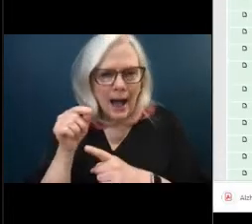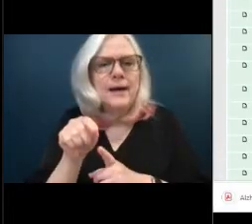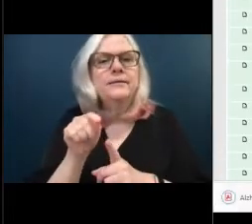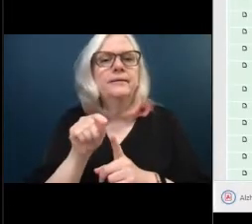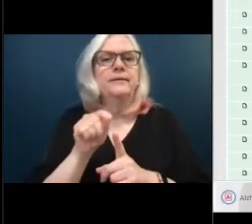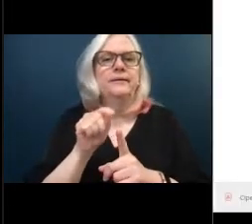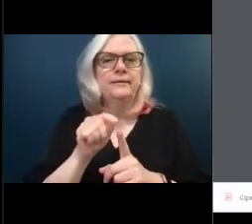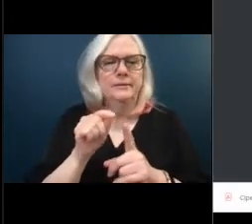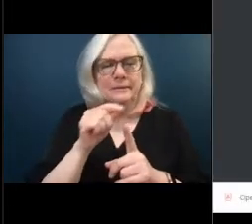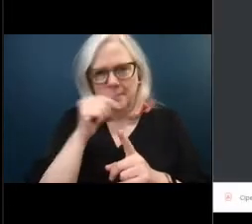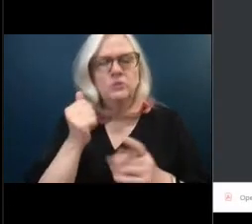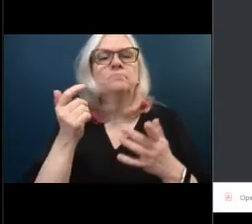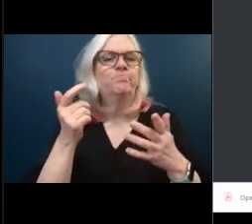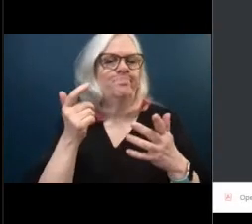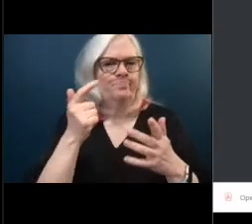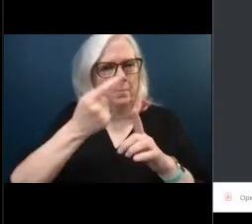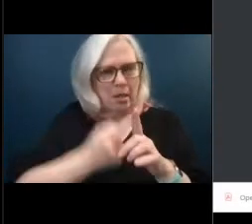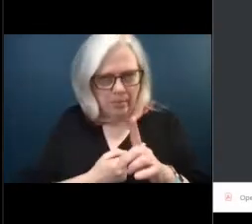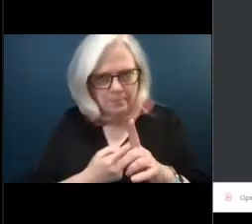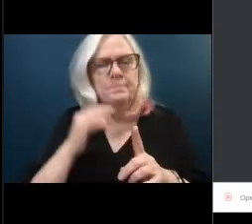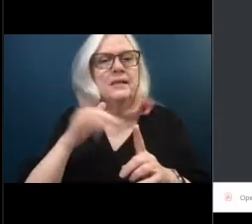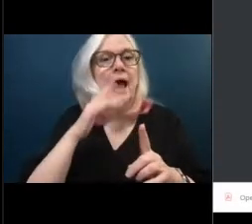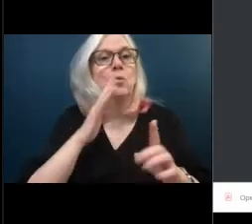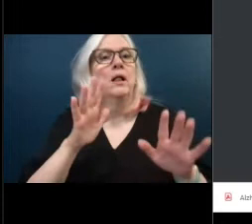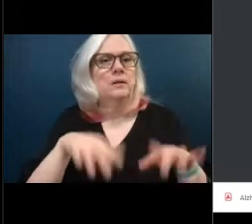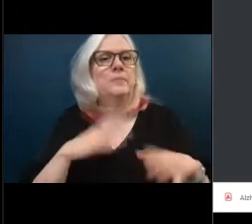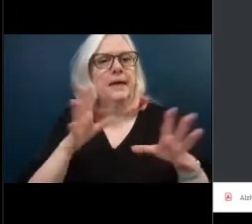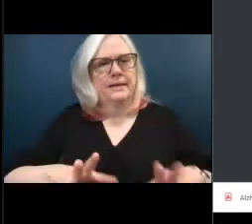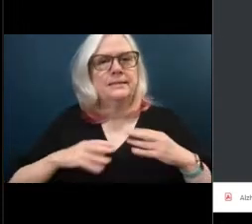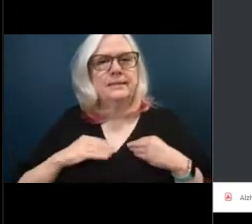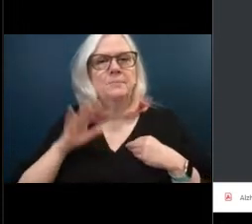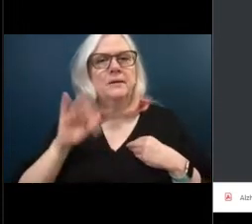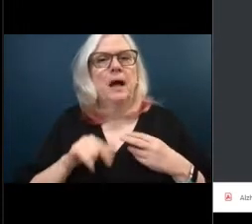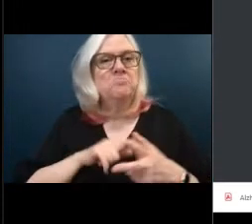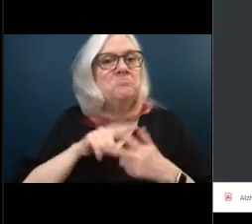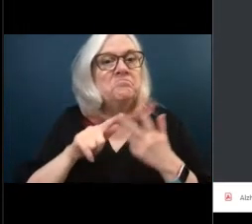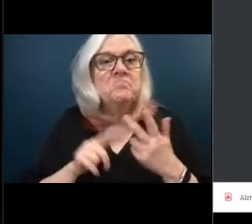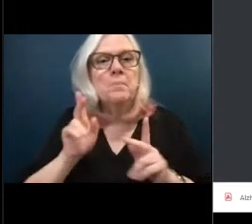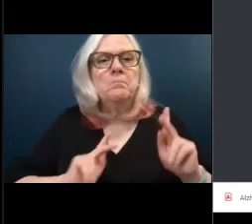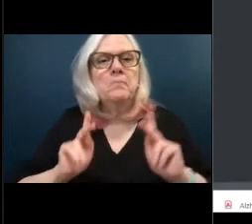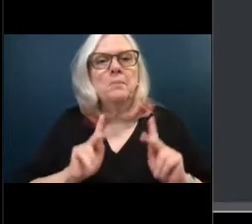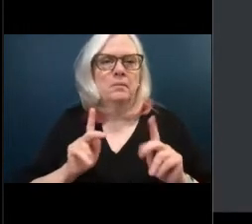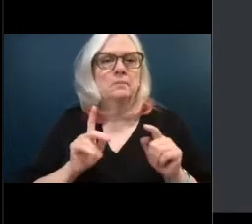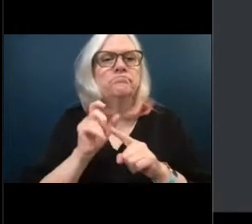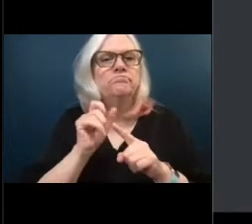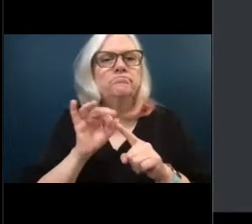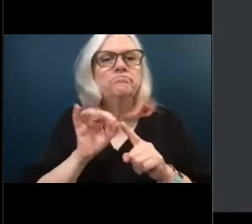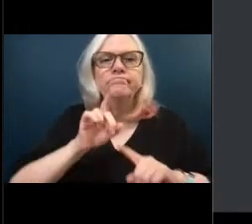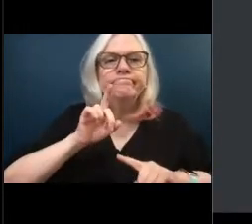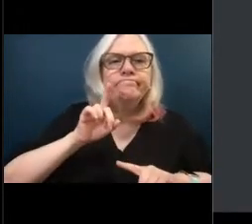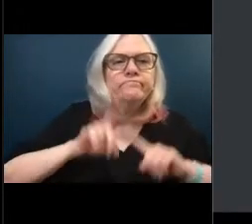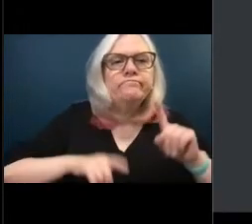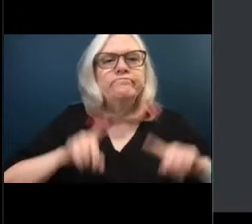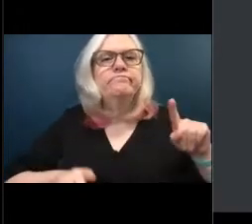Manager, Ryan Schiff, Public Policy Manager, Keith Gibson, and Director of Diversity, Equity and Inclusion of the